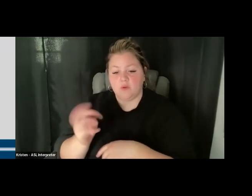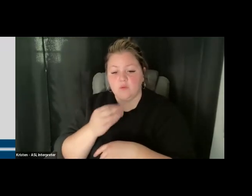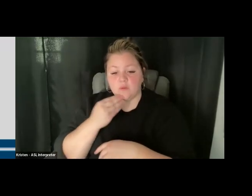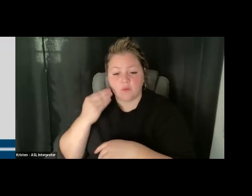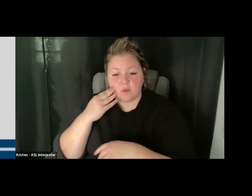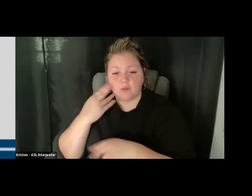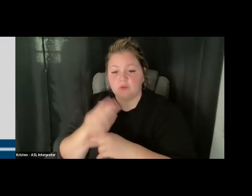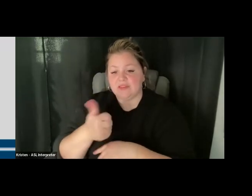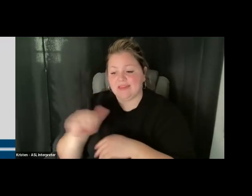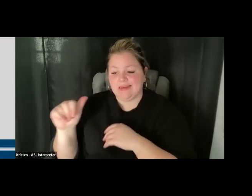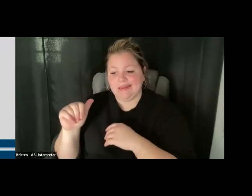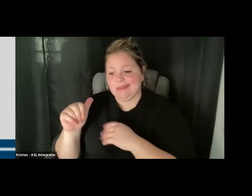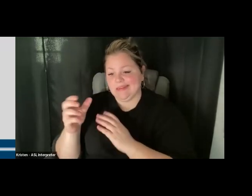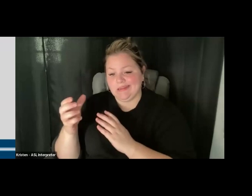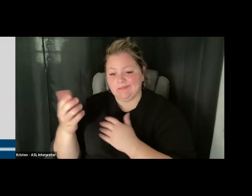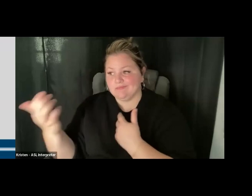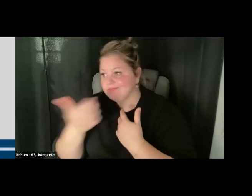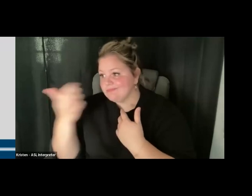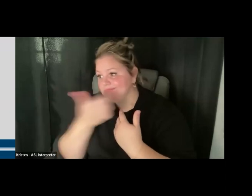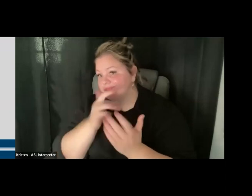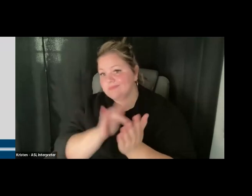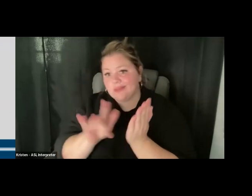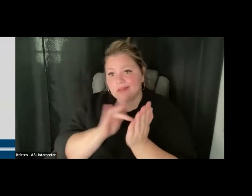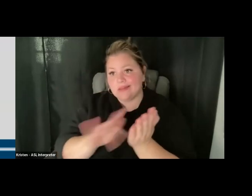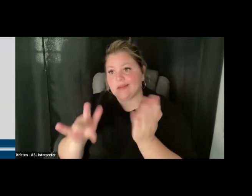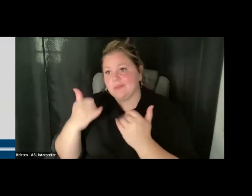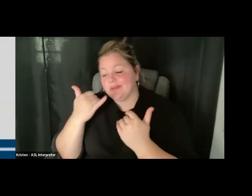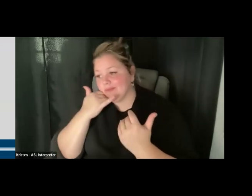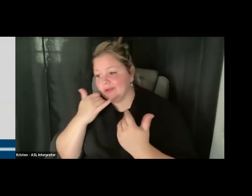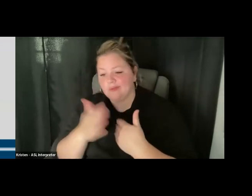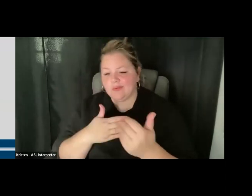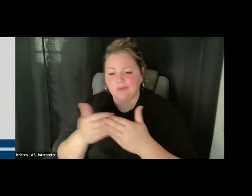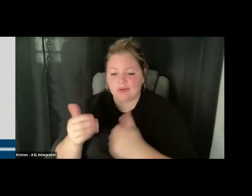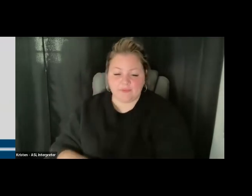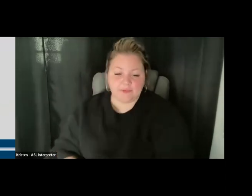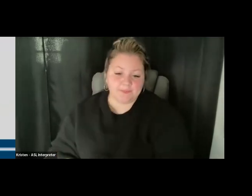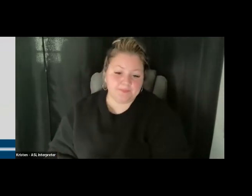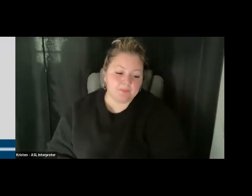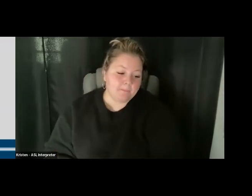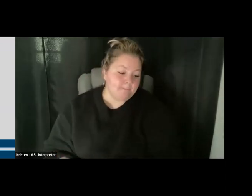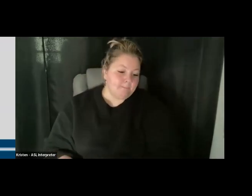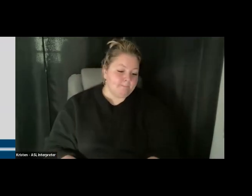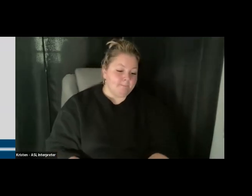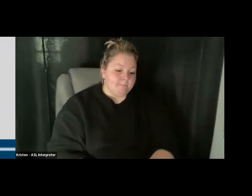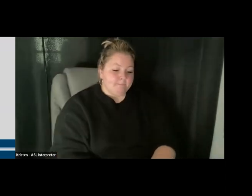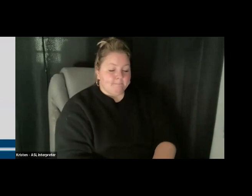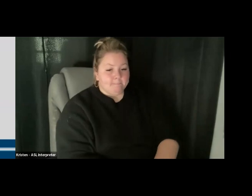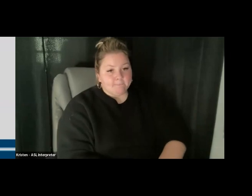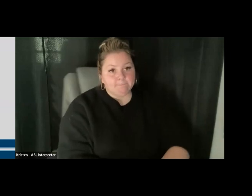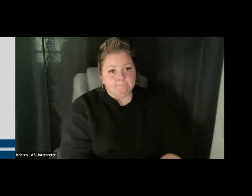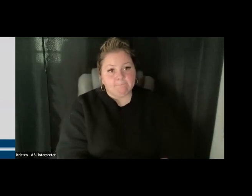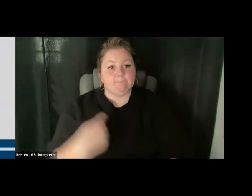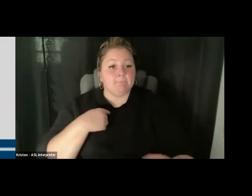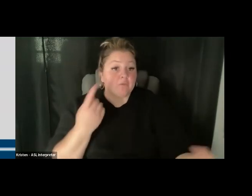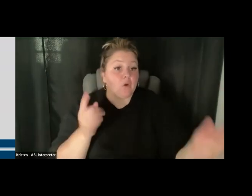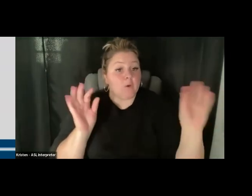device, tablet, phone that you want to do that on. And so far, it's been pretty successful. We don't